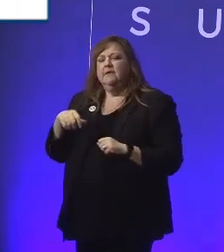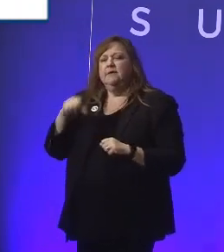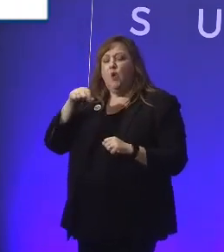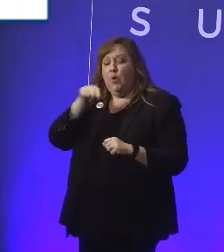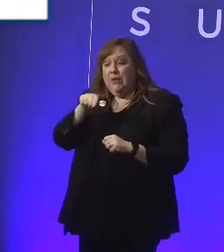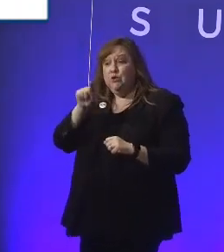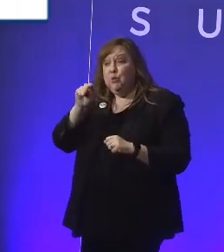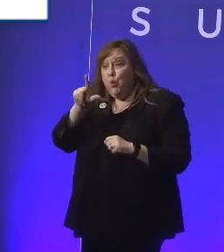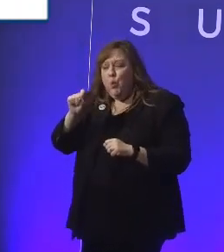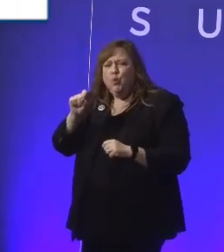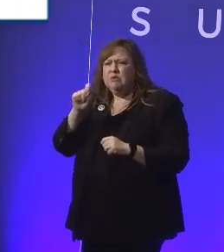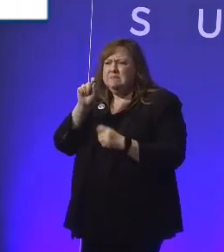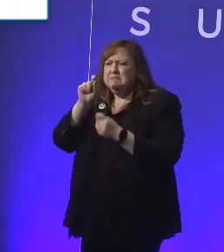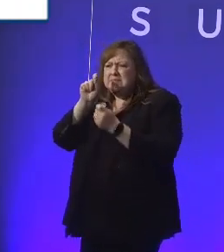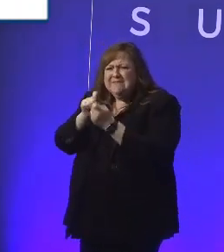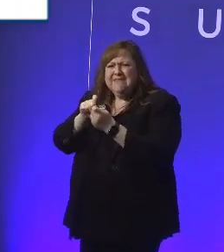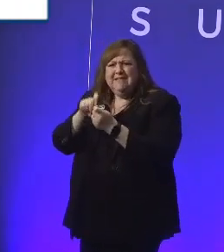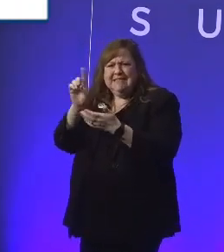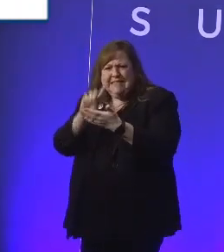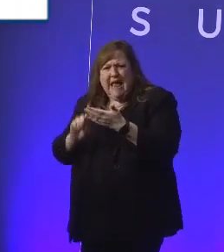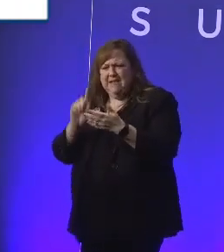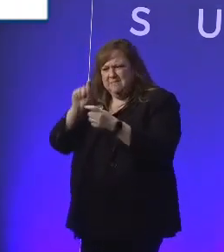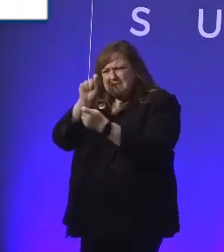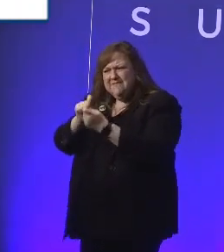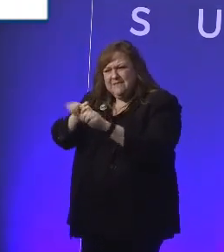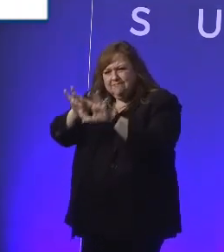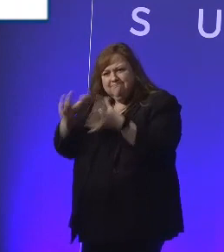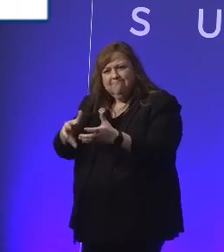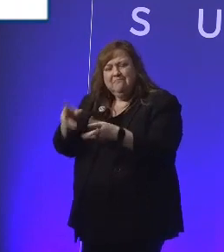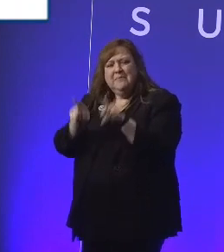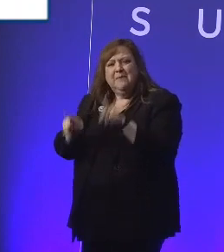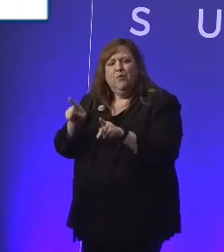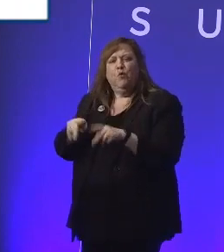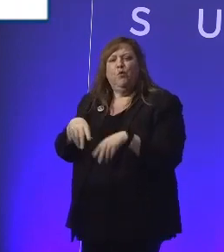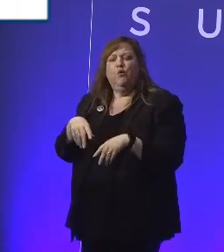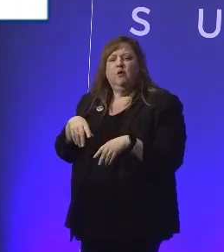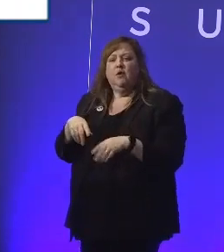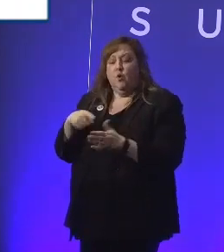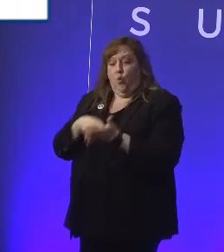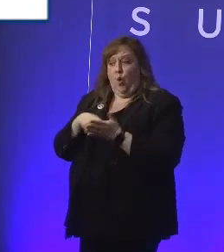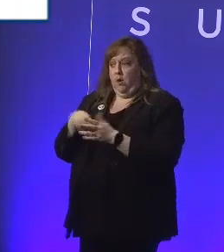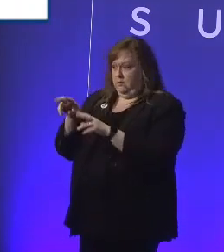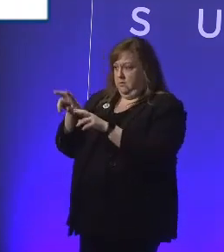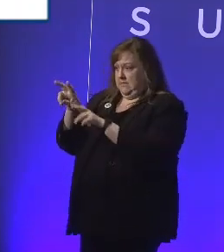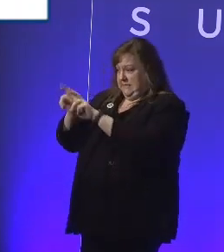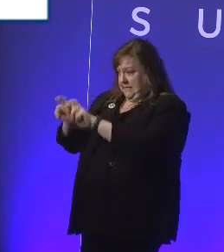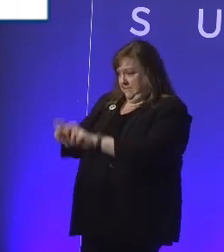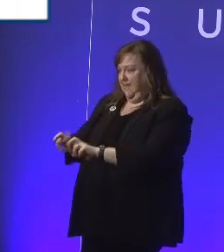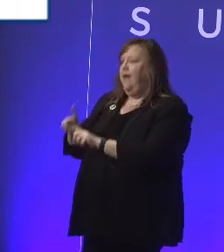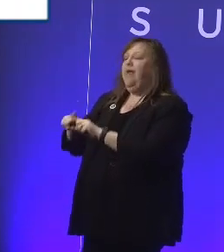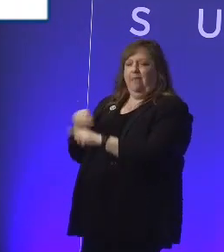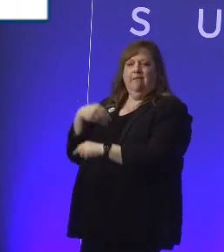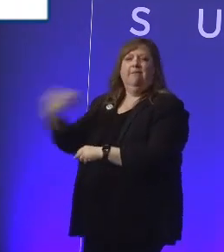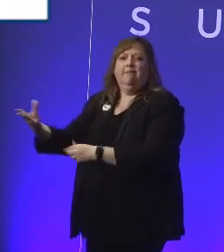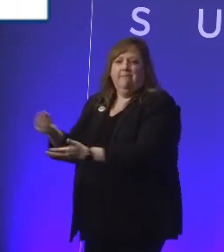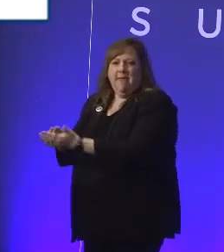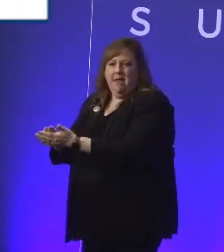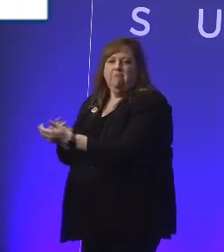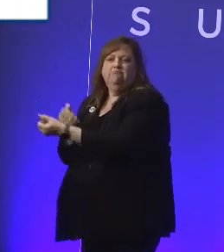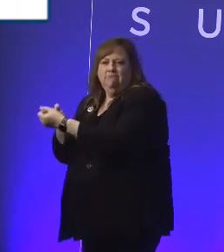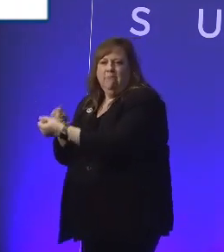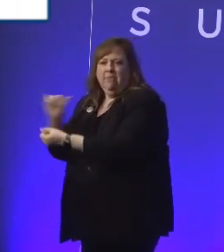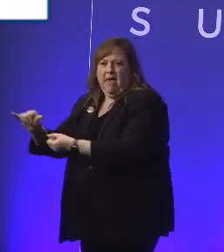tools designed for a specific group of people and generally requiring an assessment before funding. This essentially is another